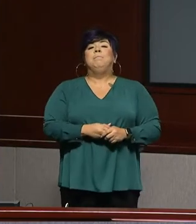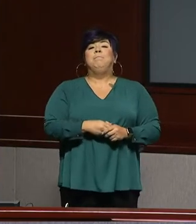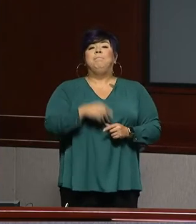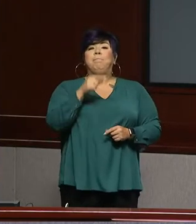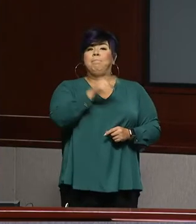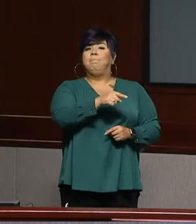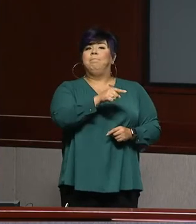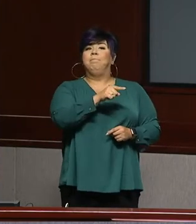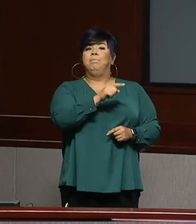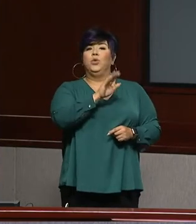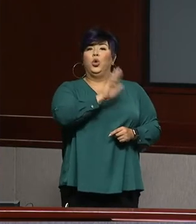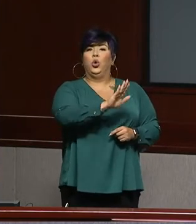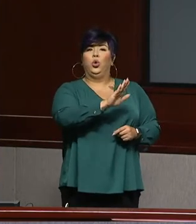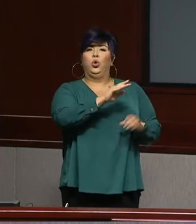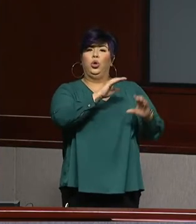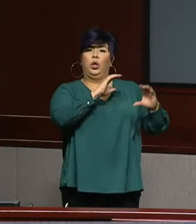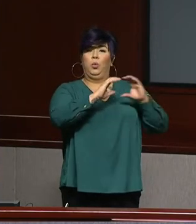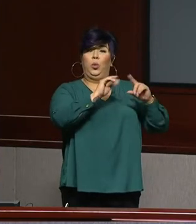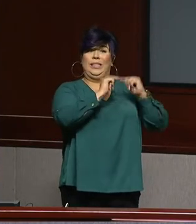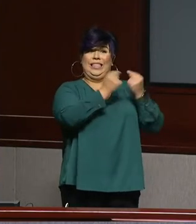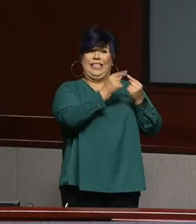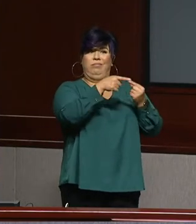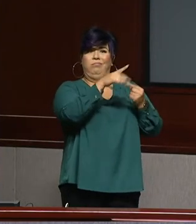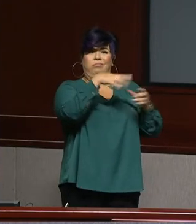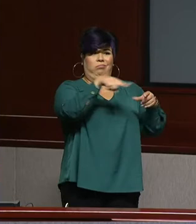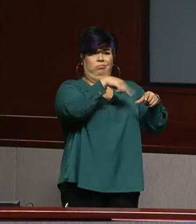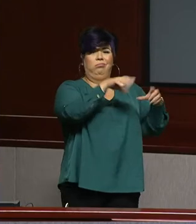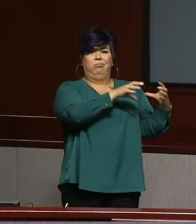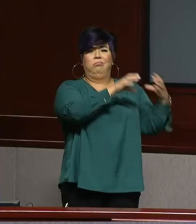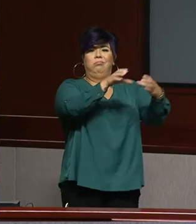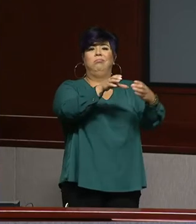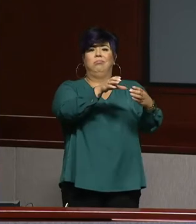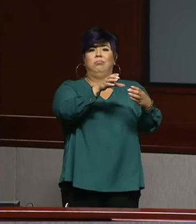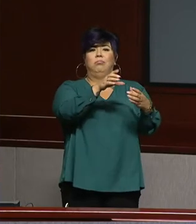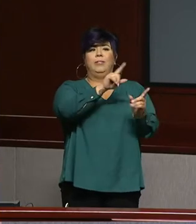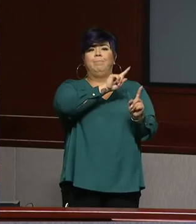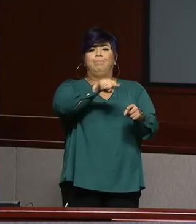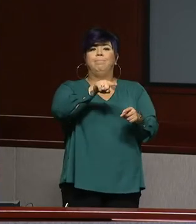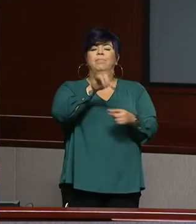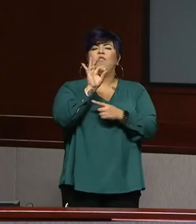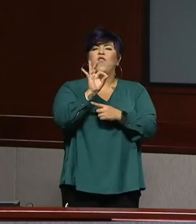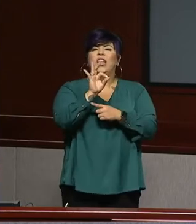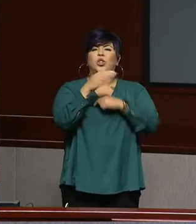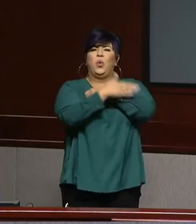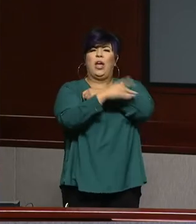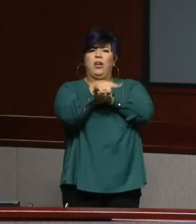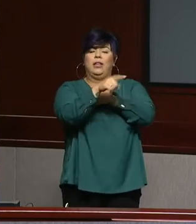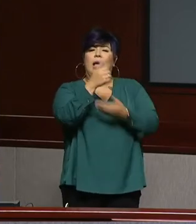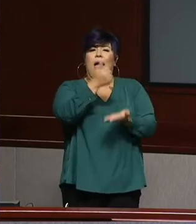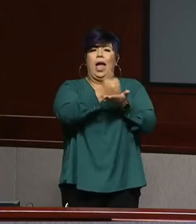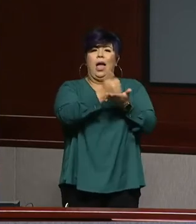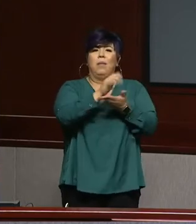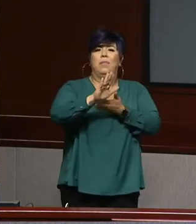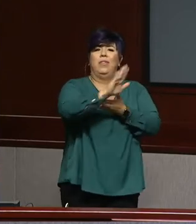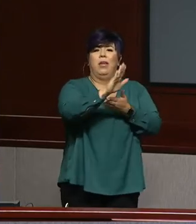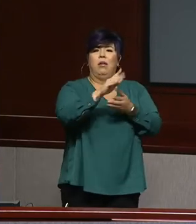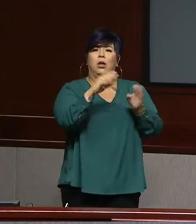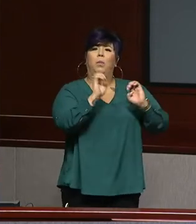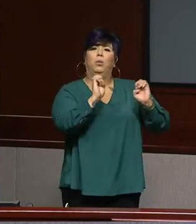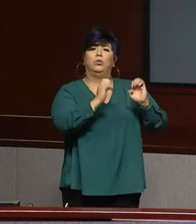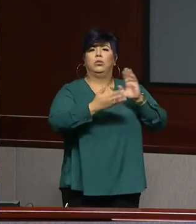members of her communications team in Fresno County, assisting Fresno County with their emergency operations